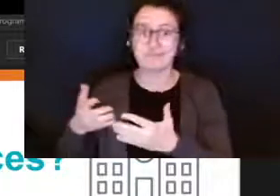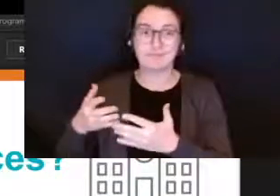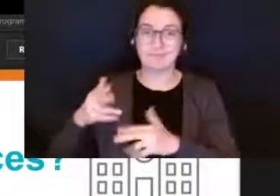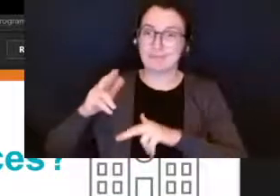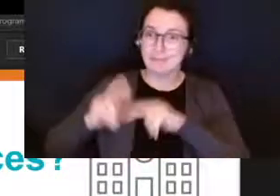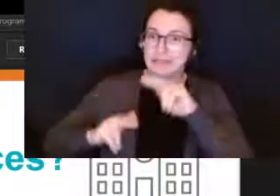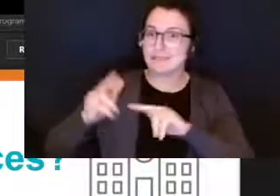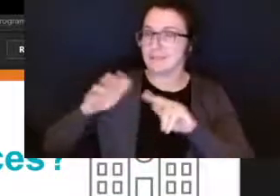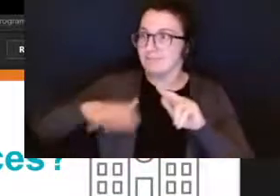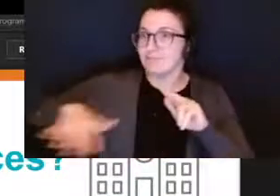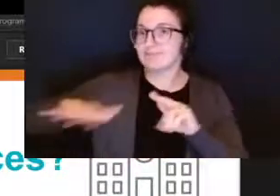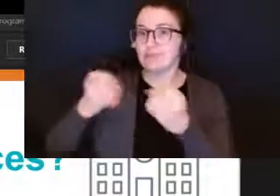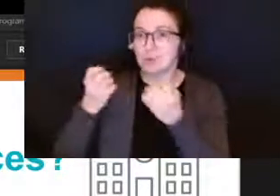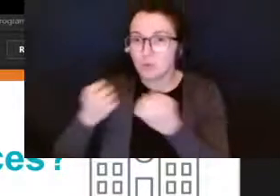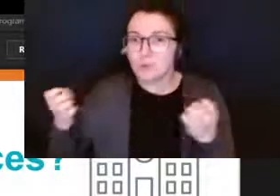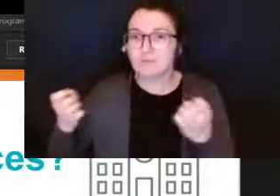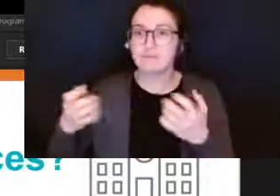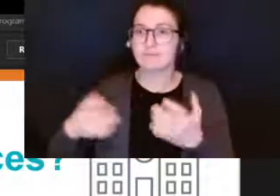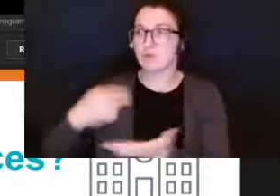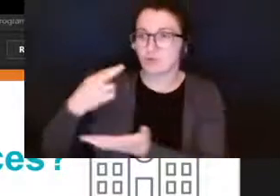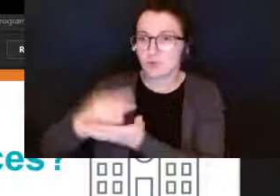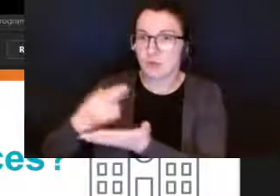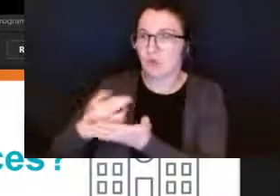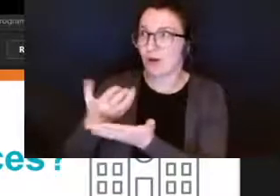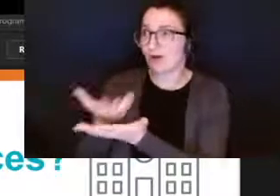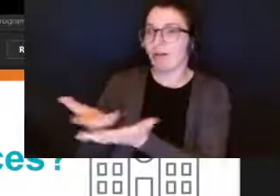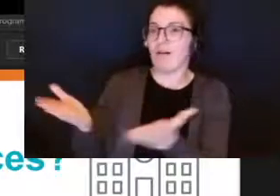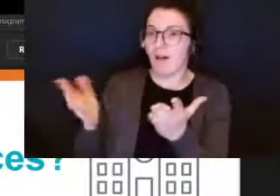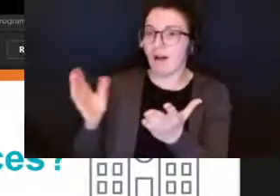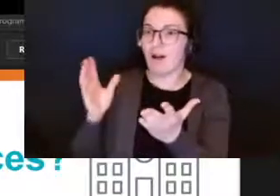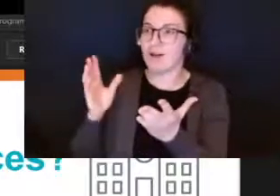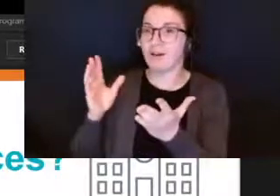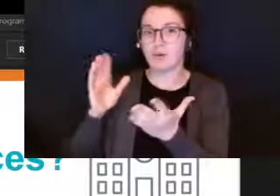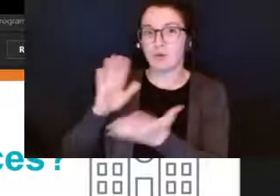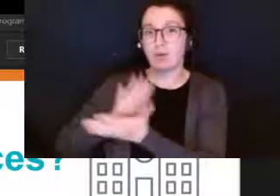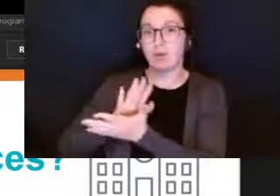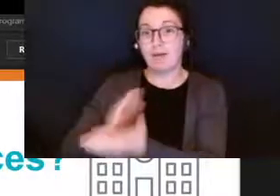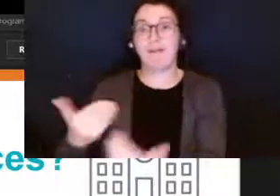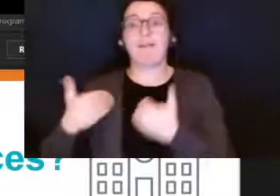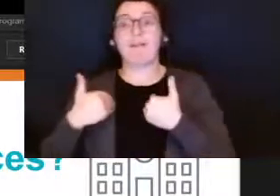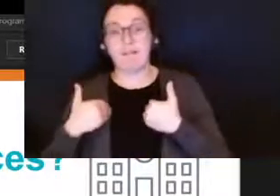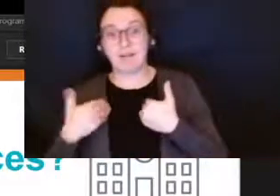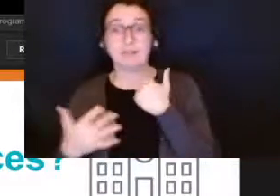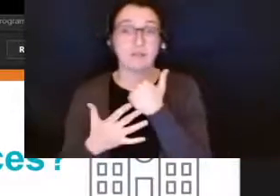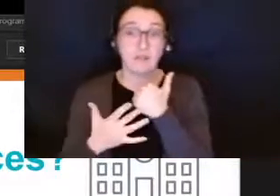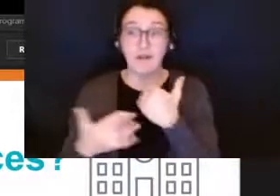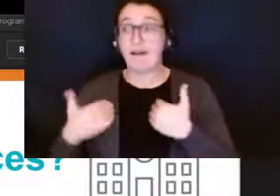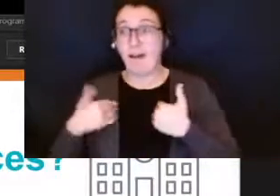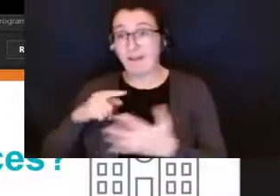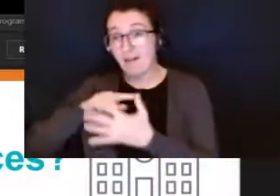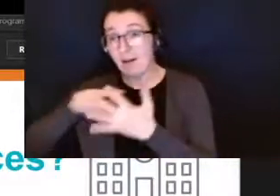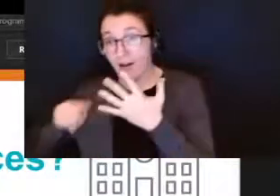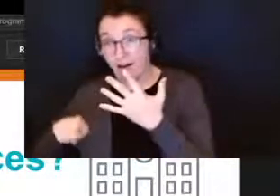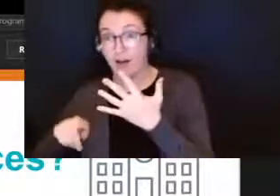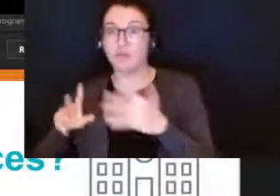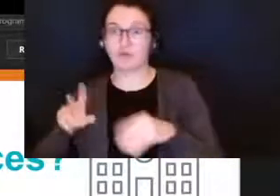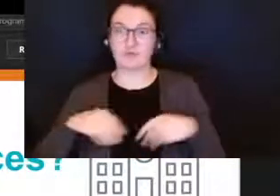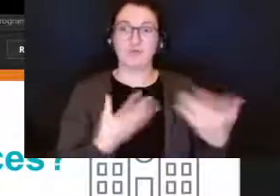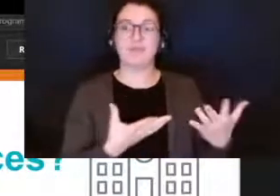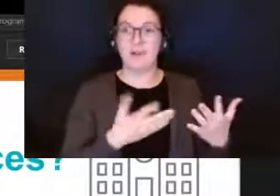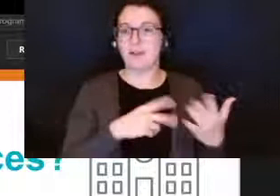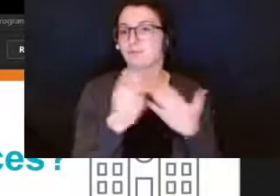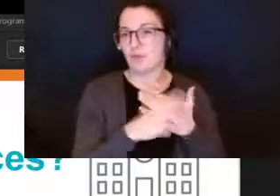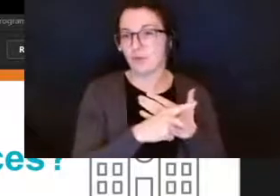equipment and other resources your child's school will need to put together and then carry out the special education program